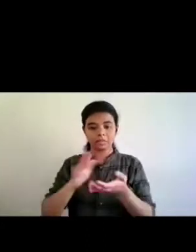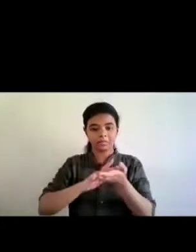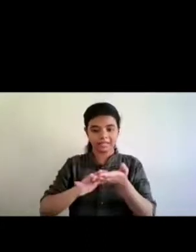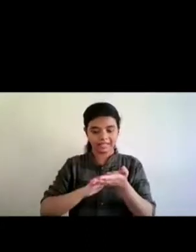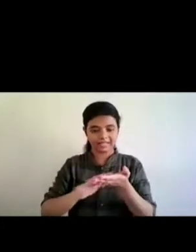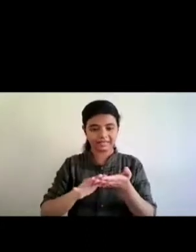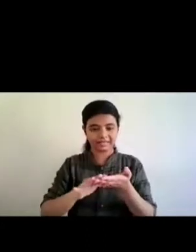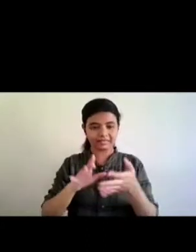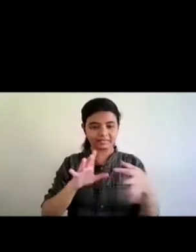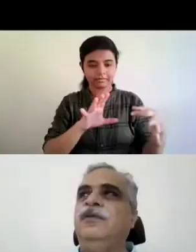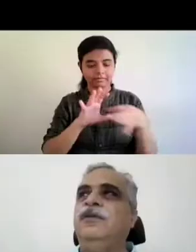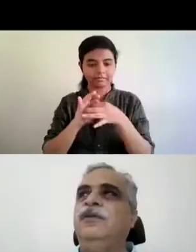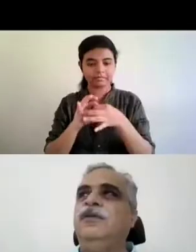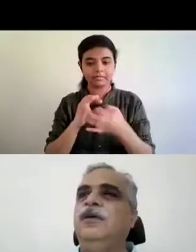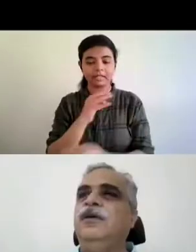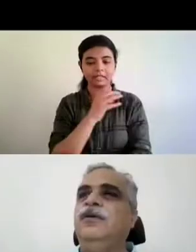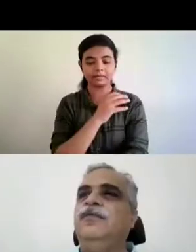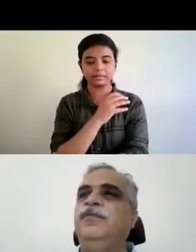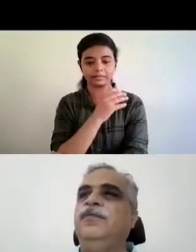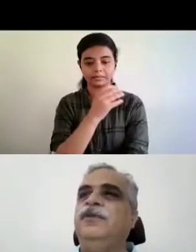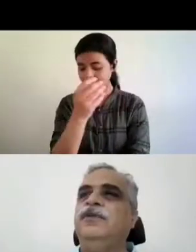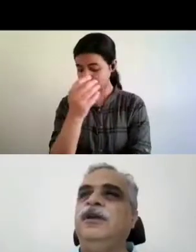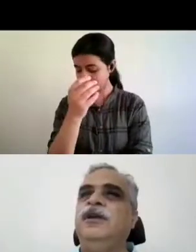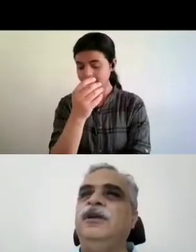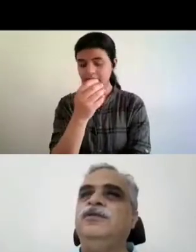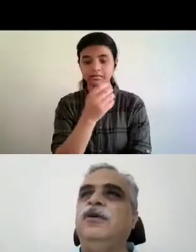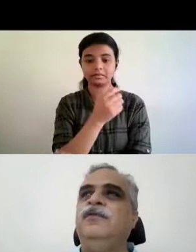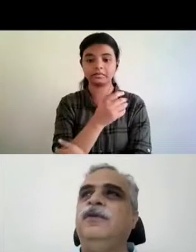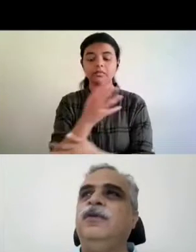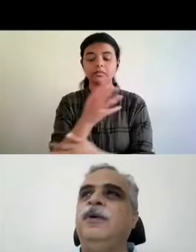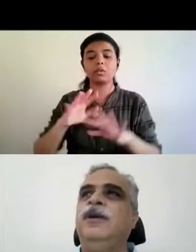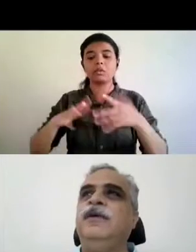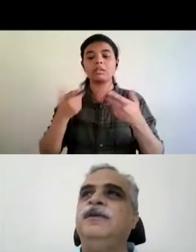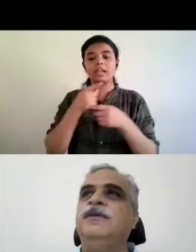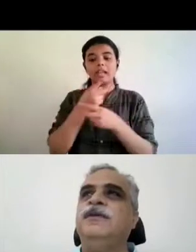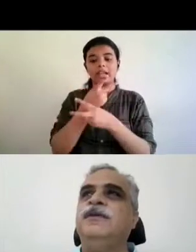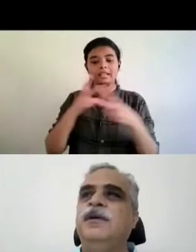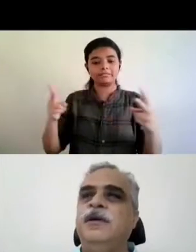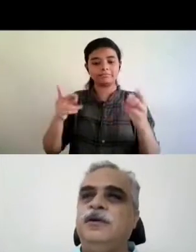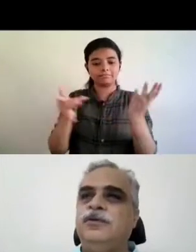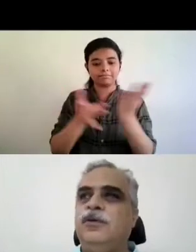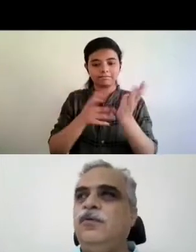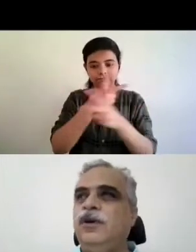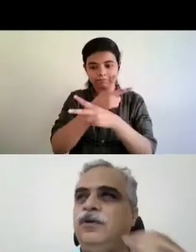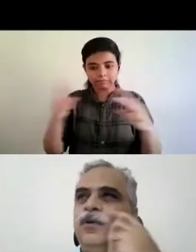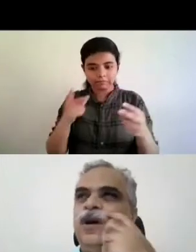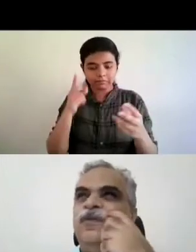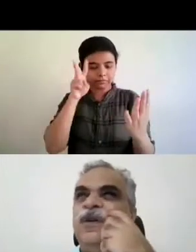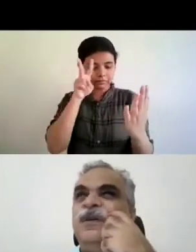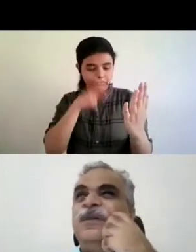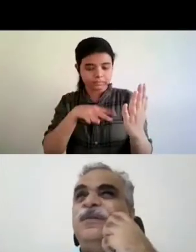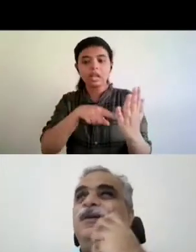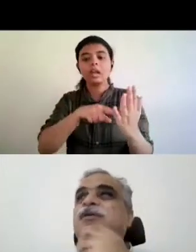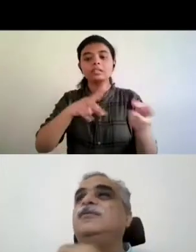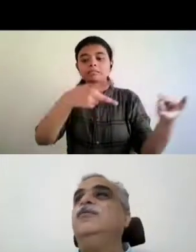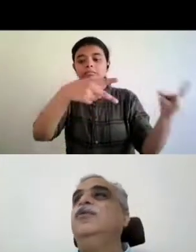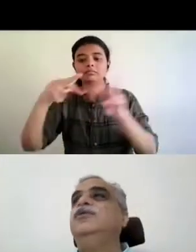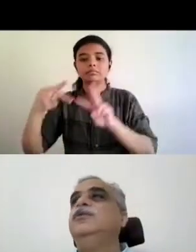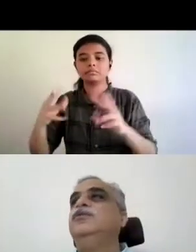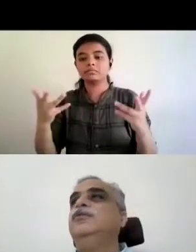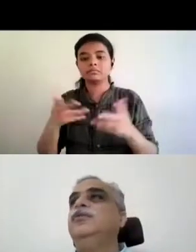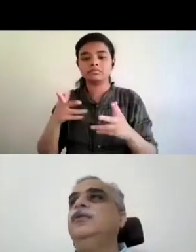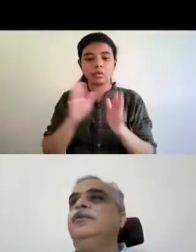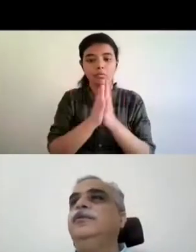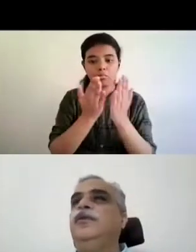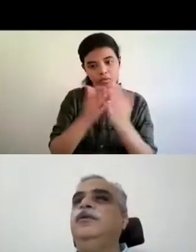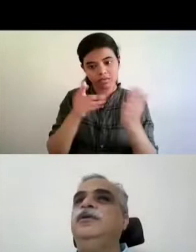digital text that can be read with uh with the screen reading software so we do convert these books